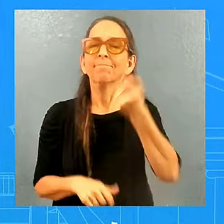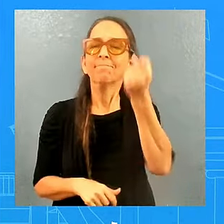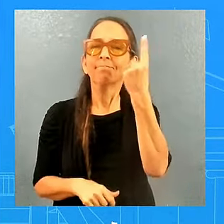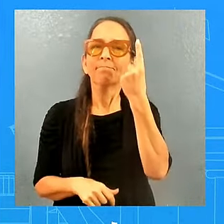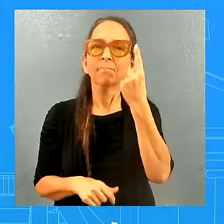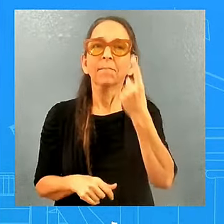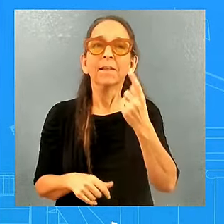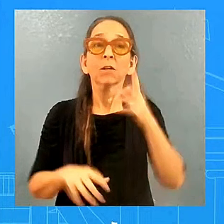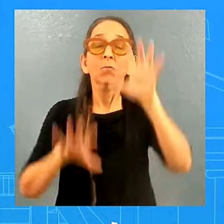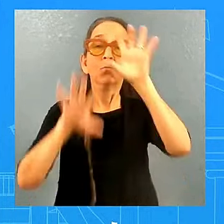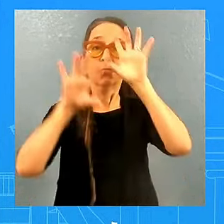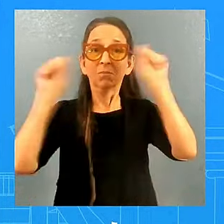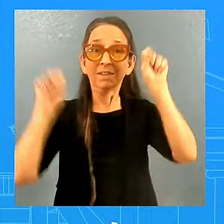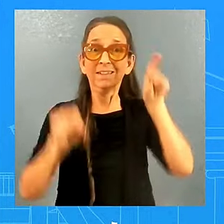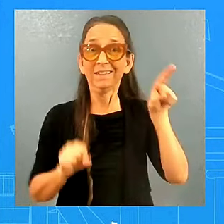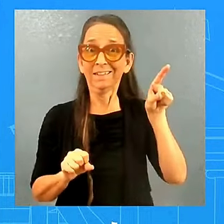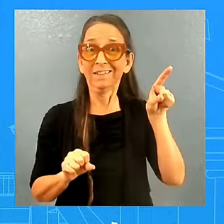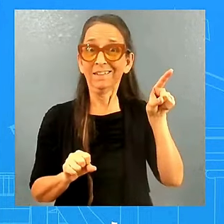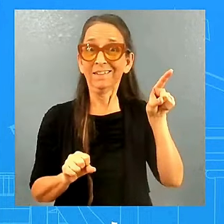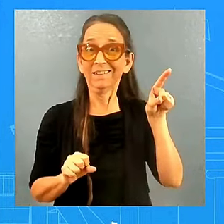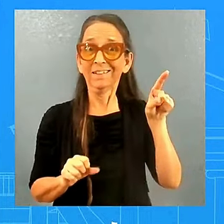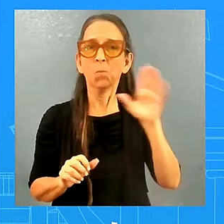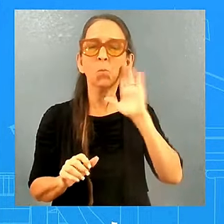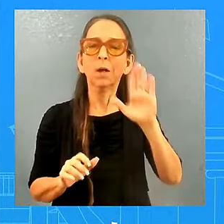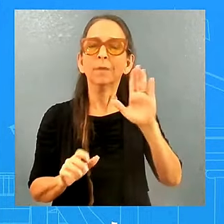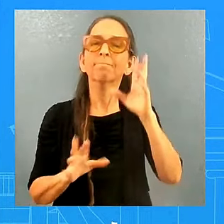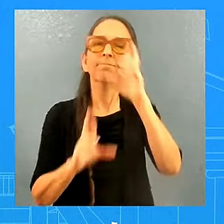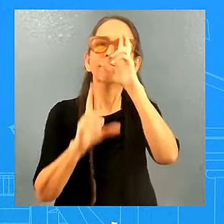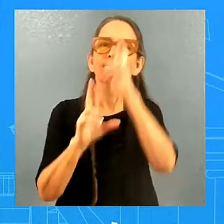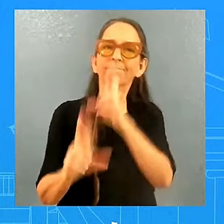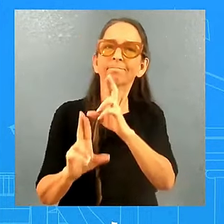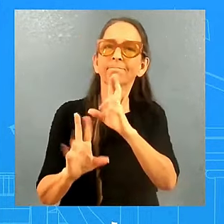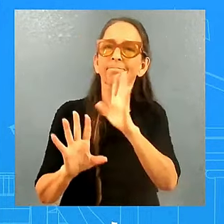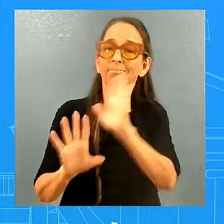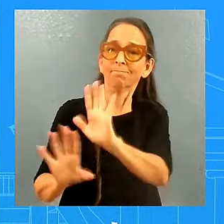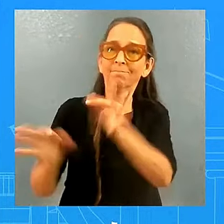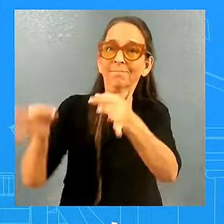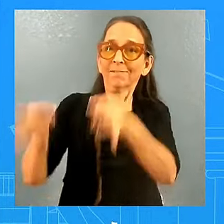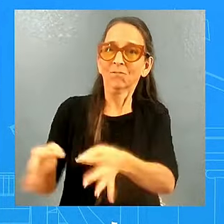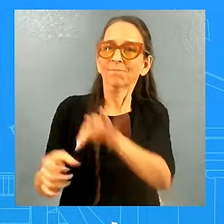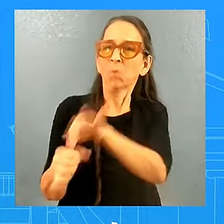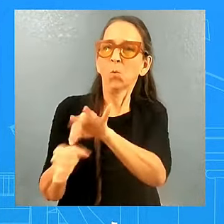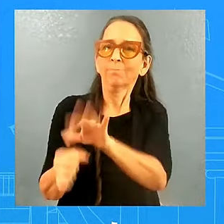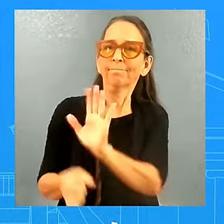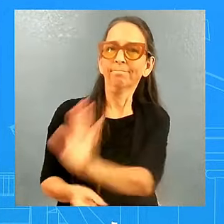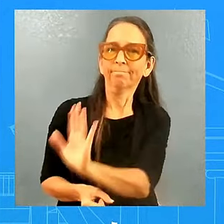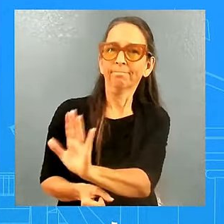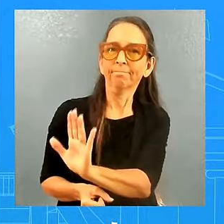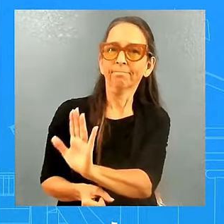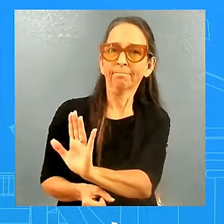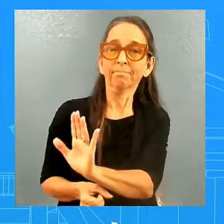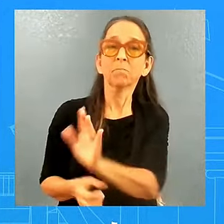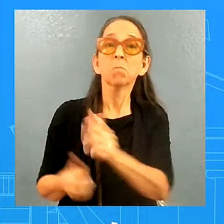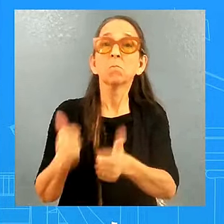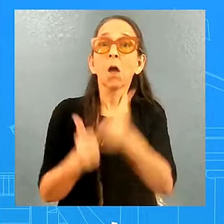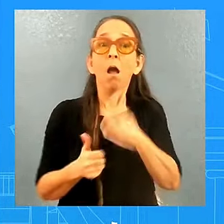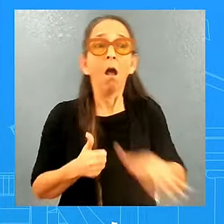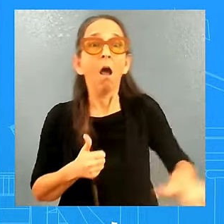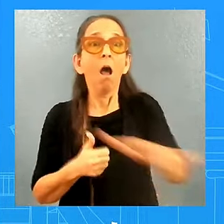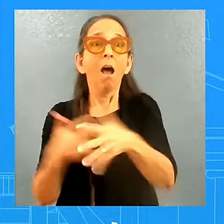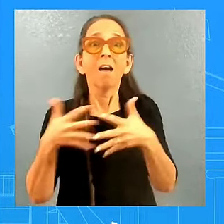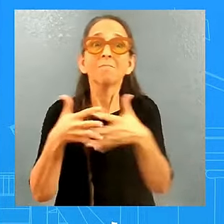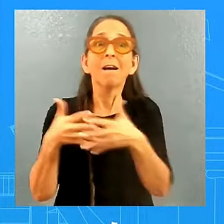Americans decided. They decided they wanted Donald Trump to be president, and